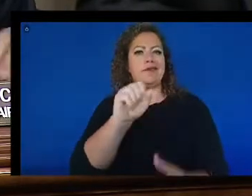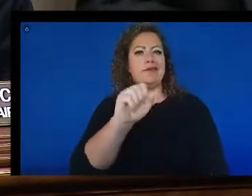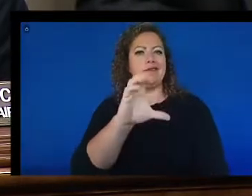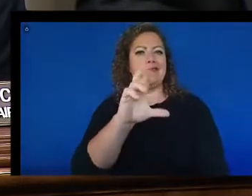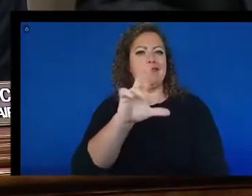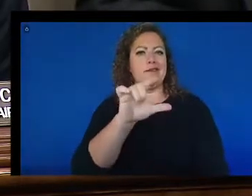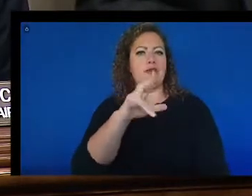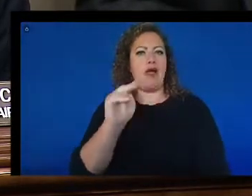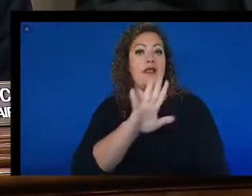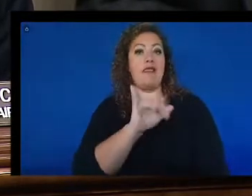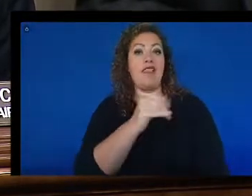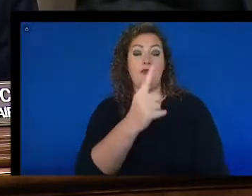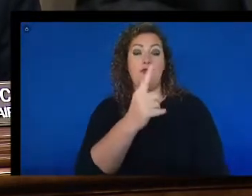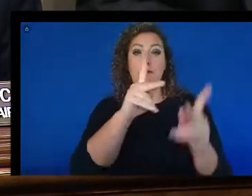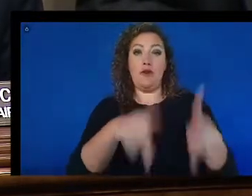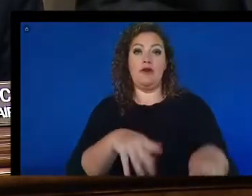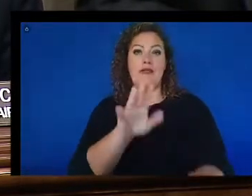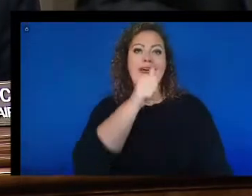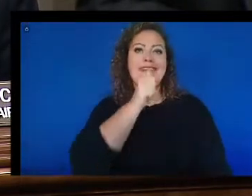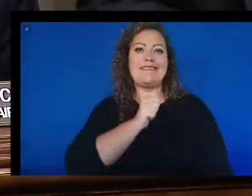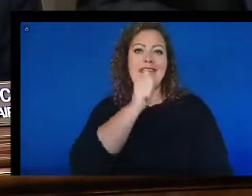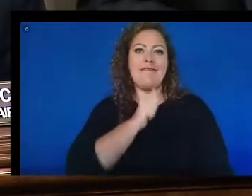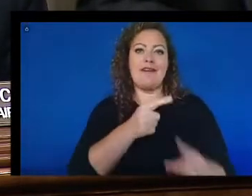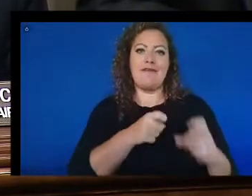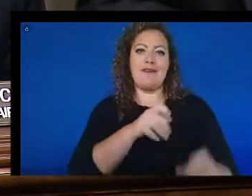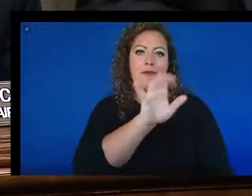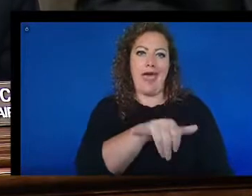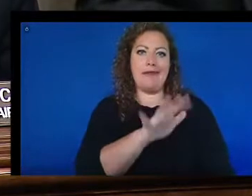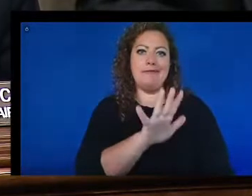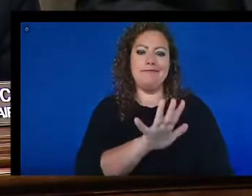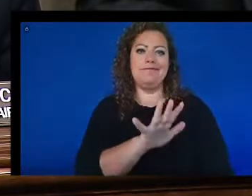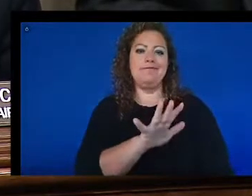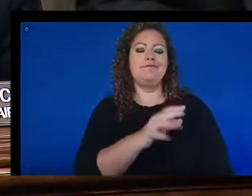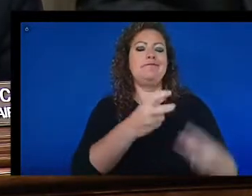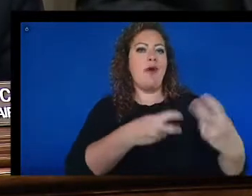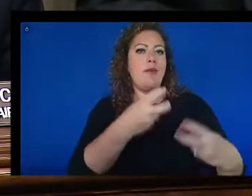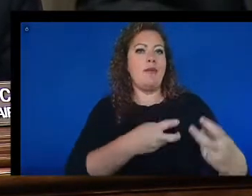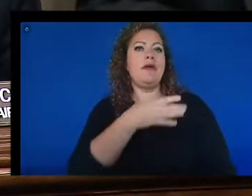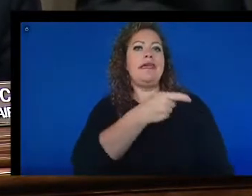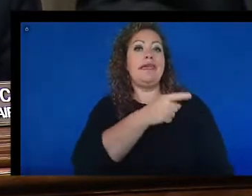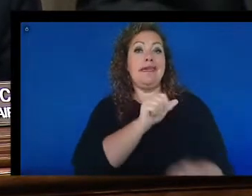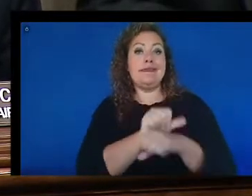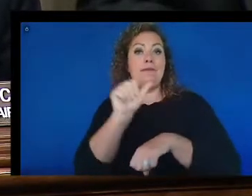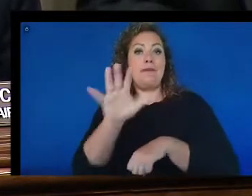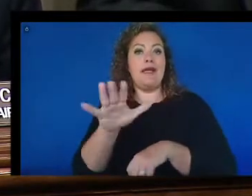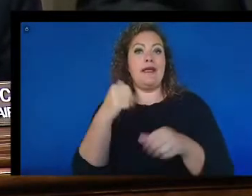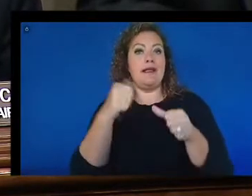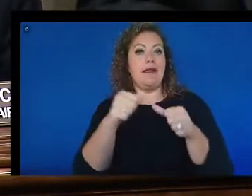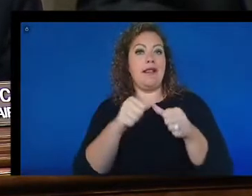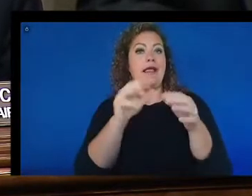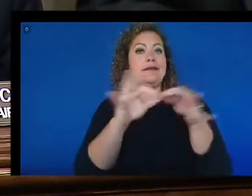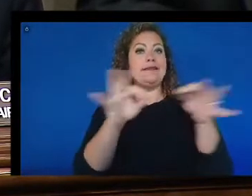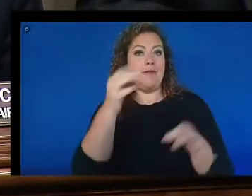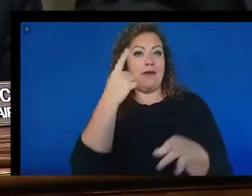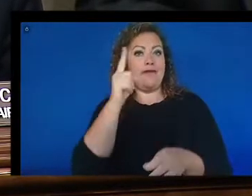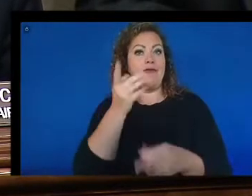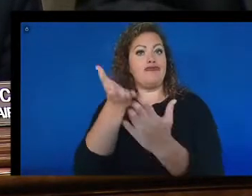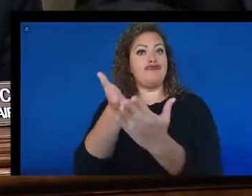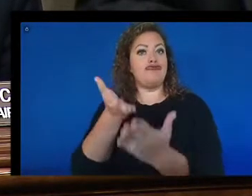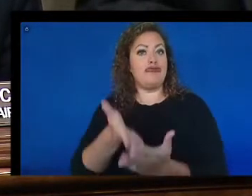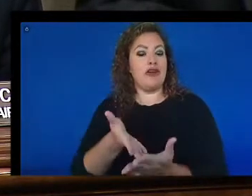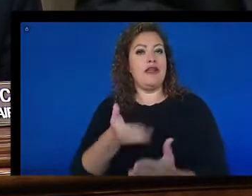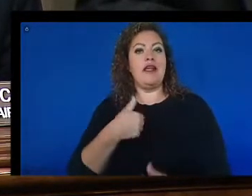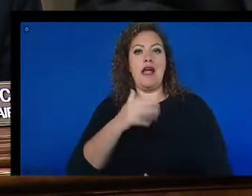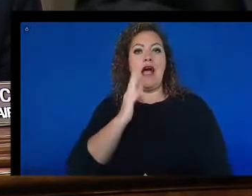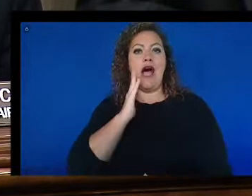people who suffered from this inattention, and he submitted a statement for the record, and I'll make that statement